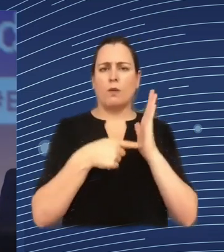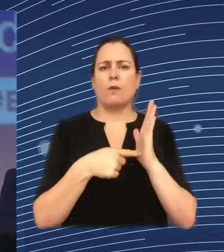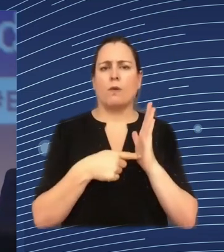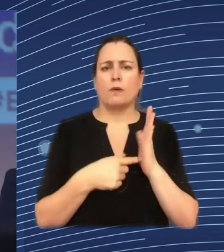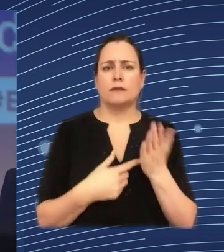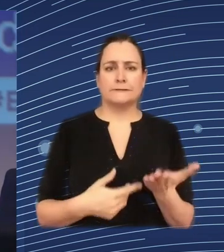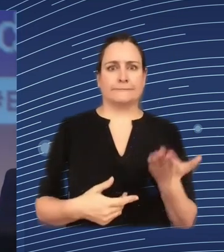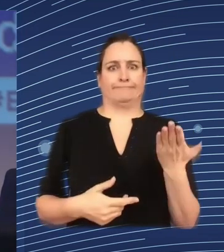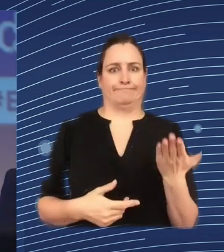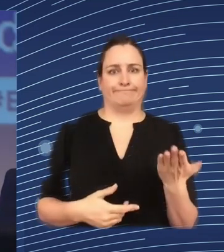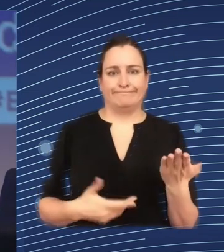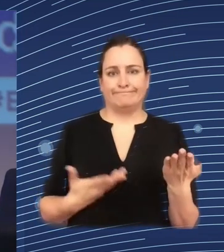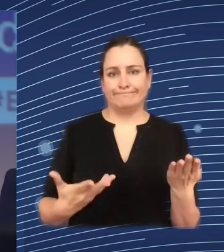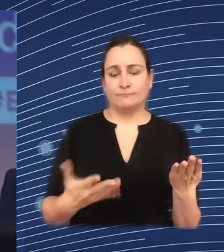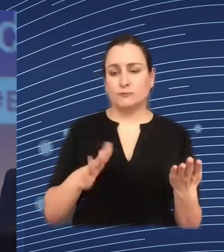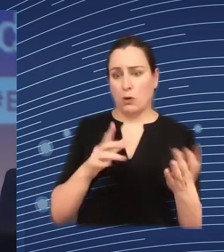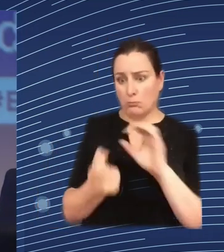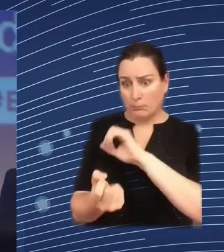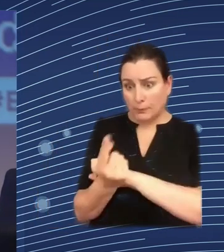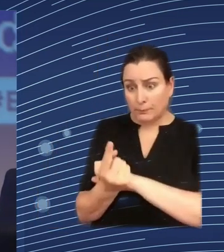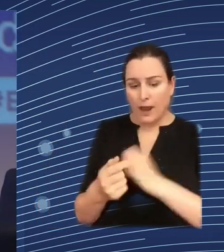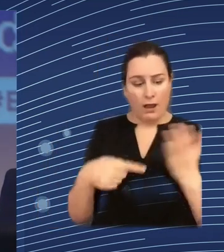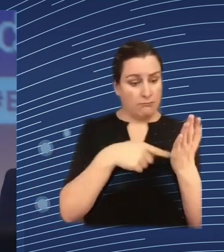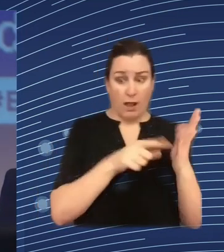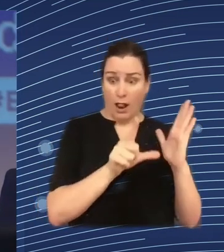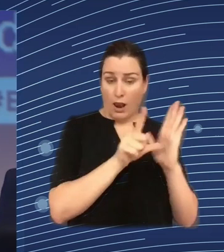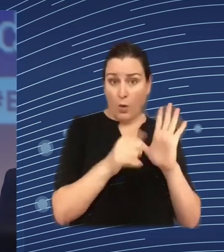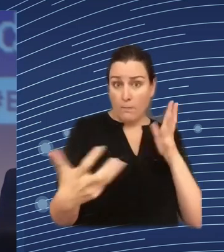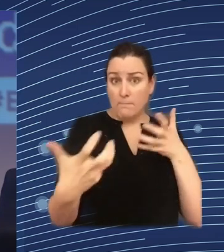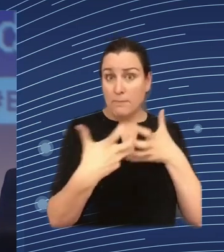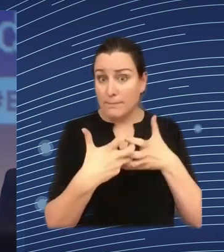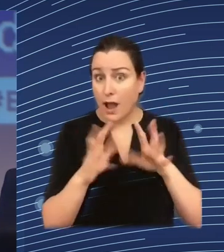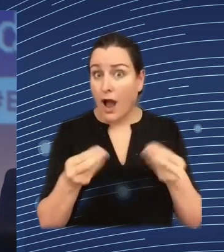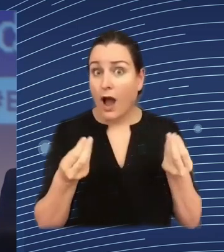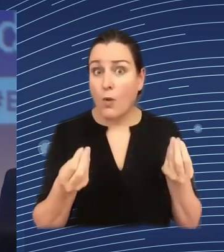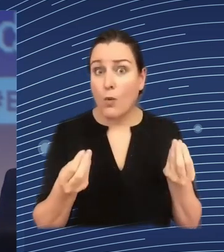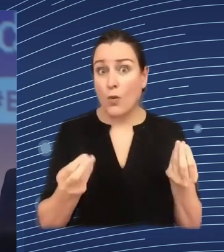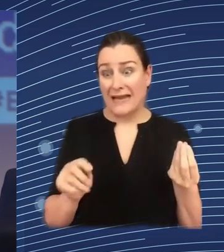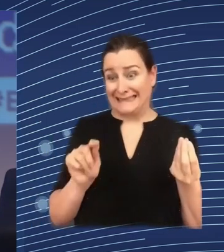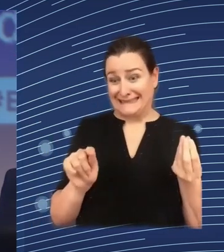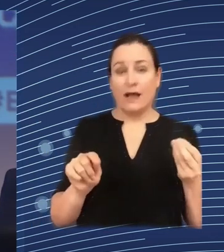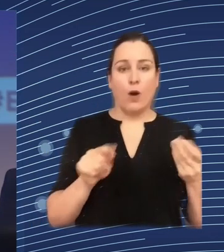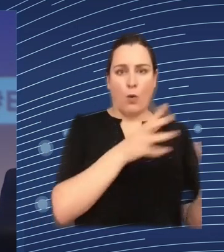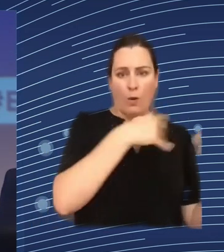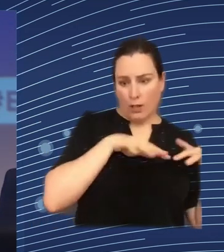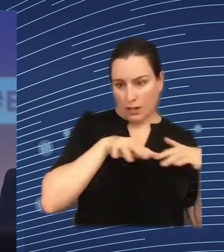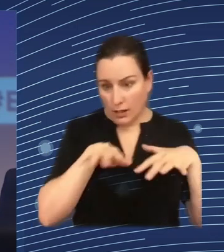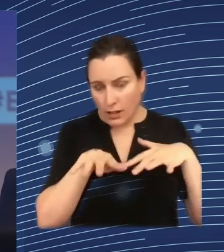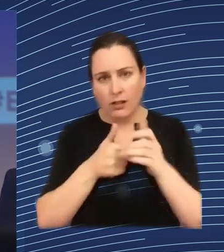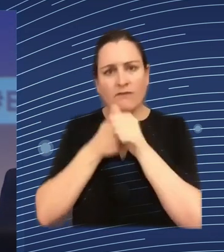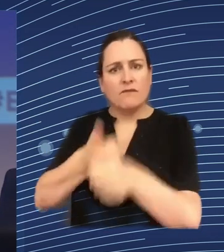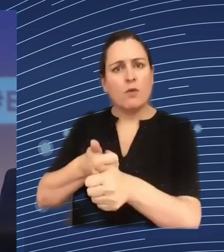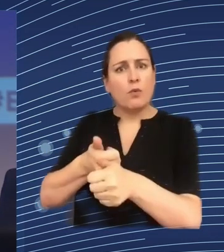not enough to act as an authority um so in the